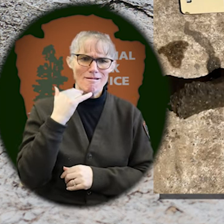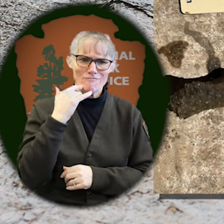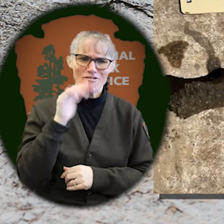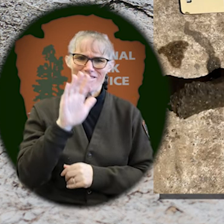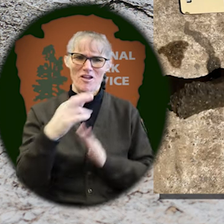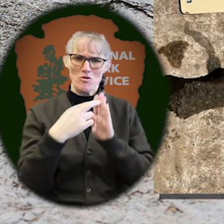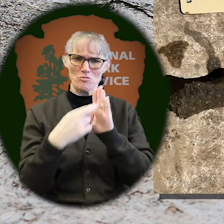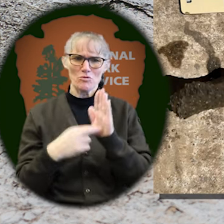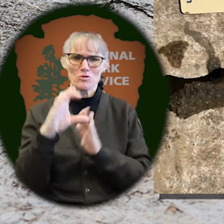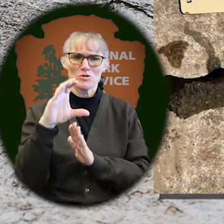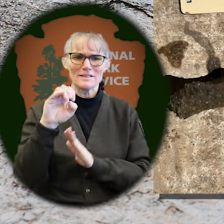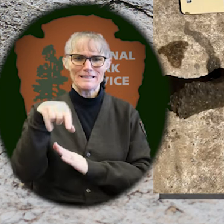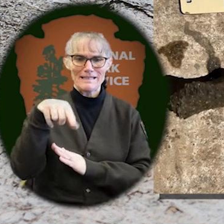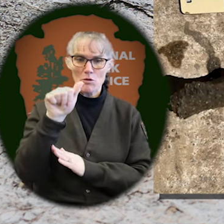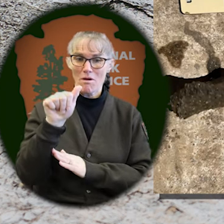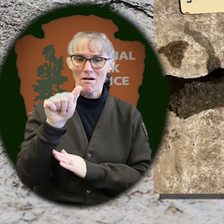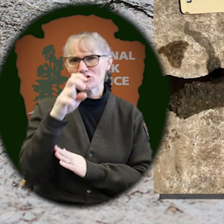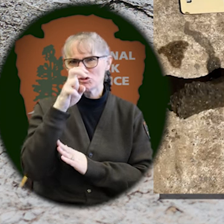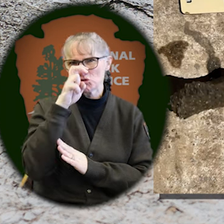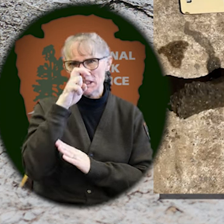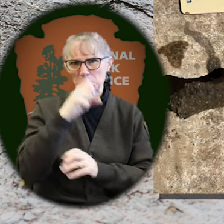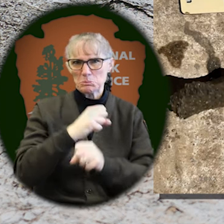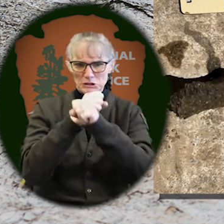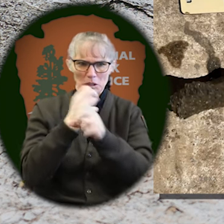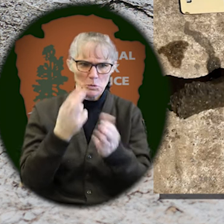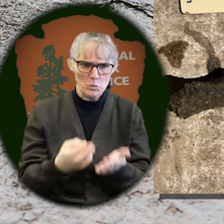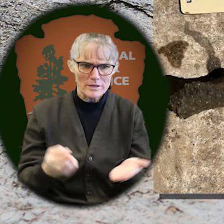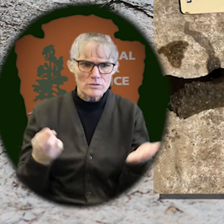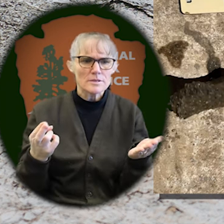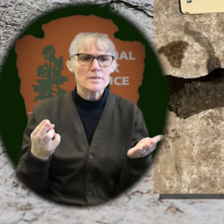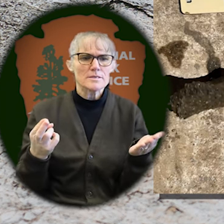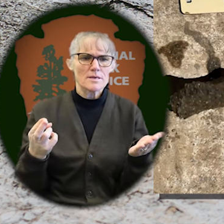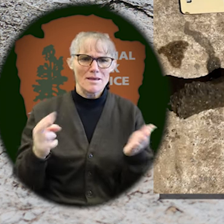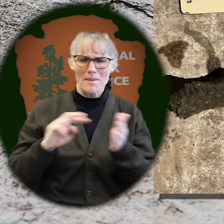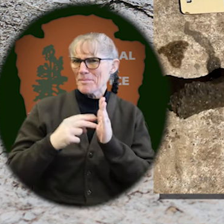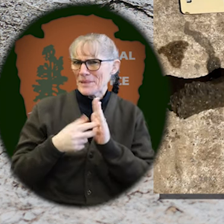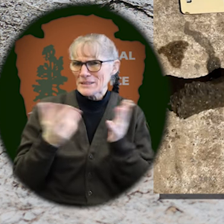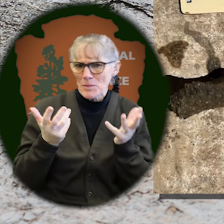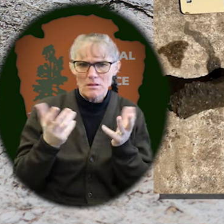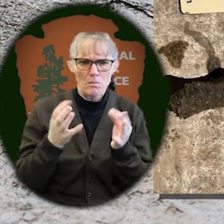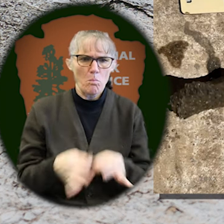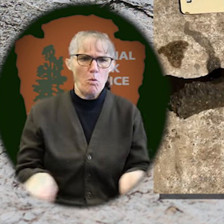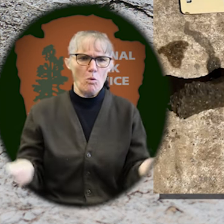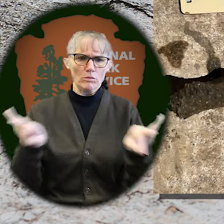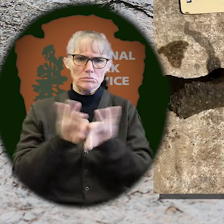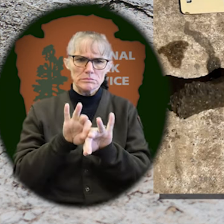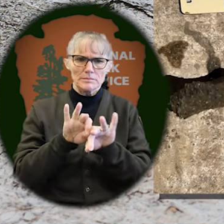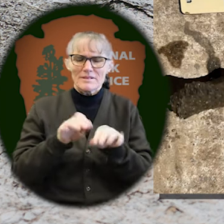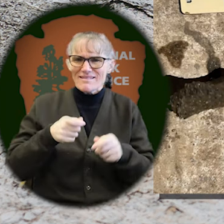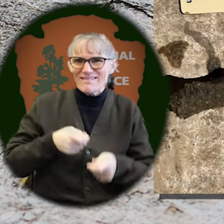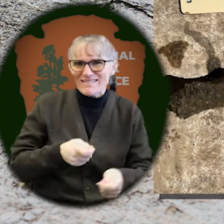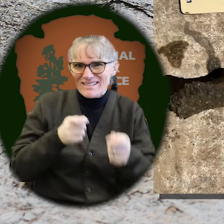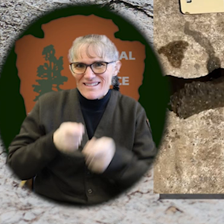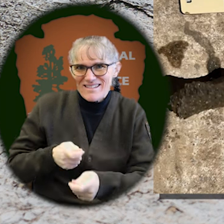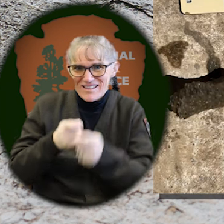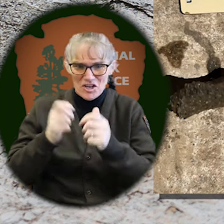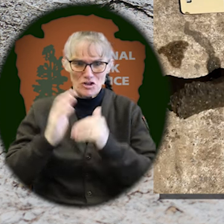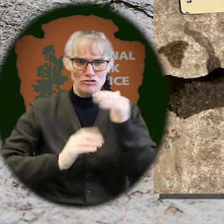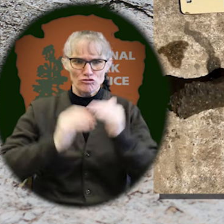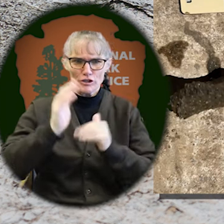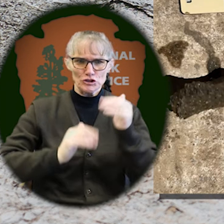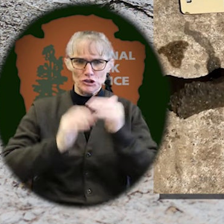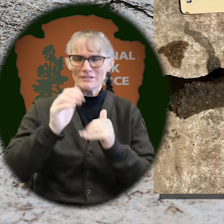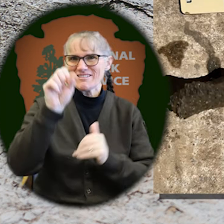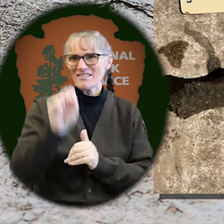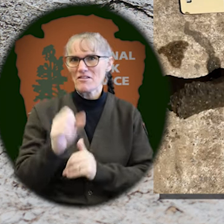California has a strict CEQA guideline protecting its resources, it's very important for me to watch